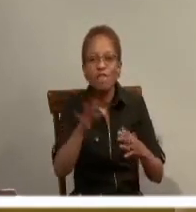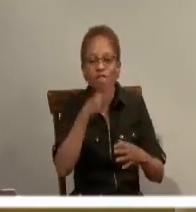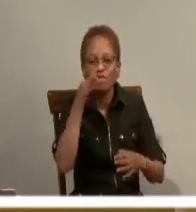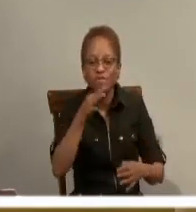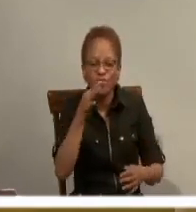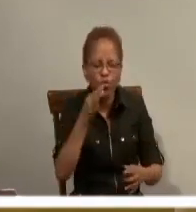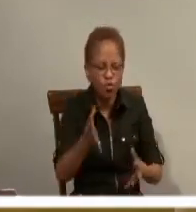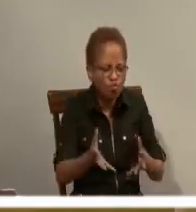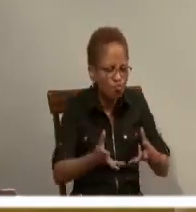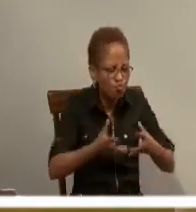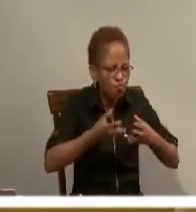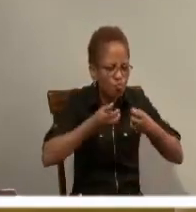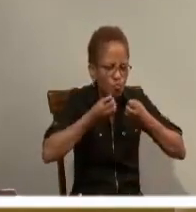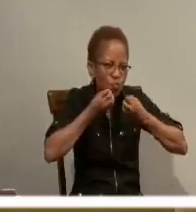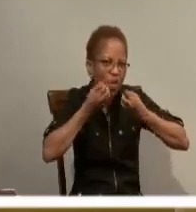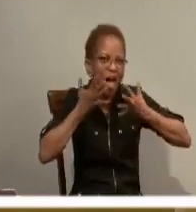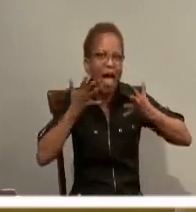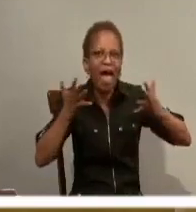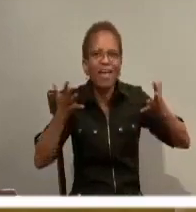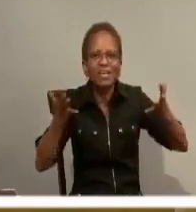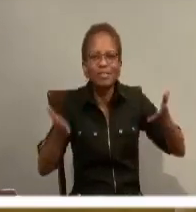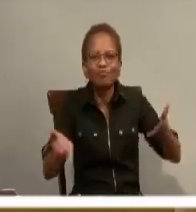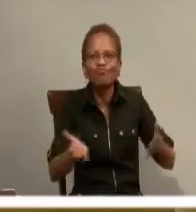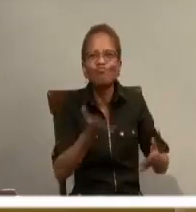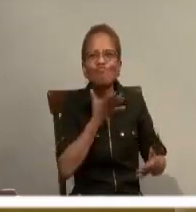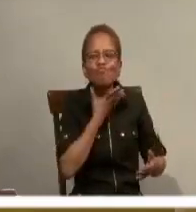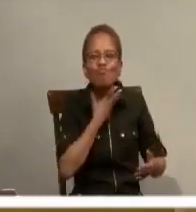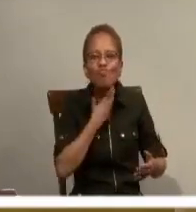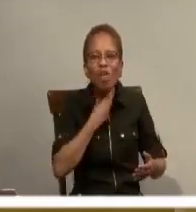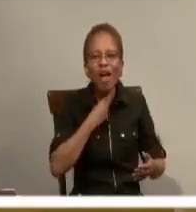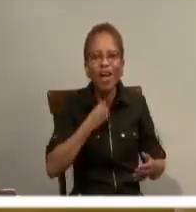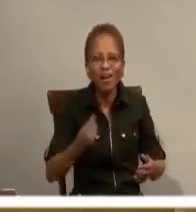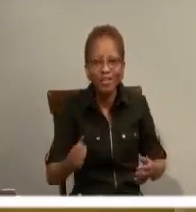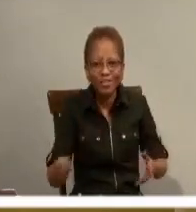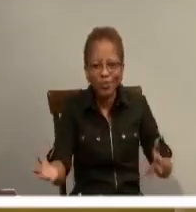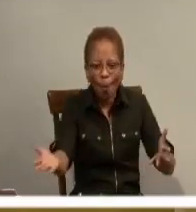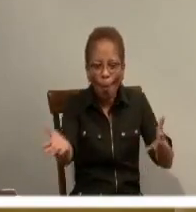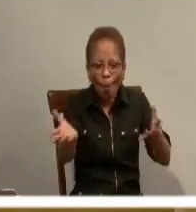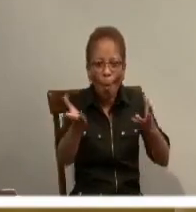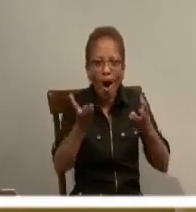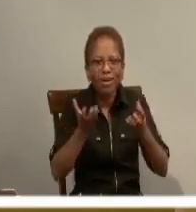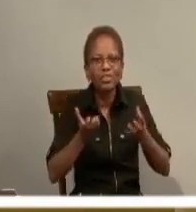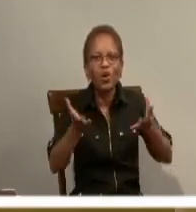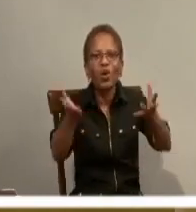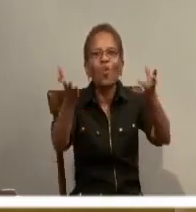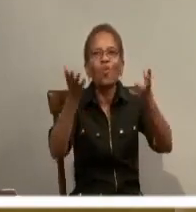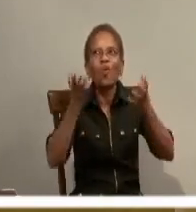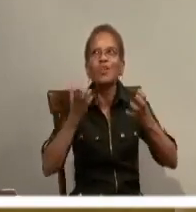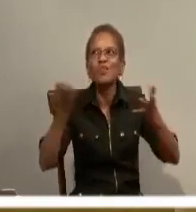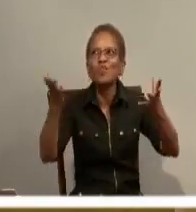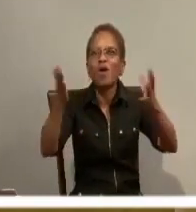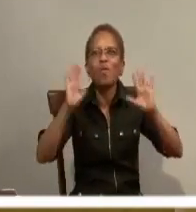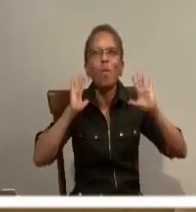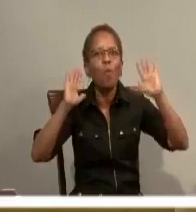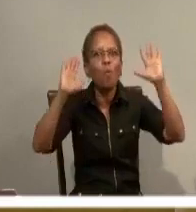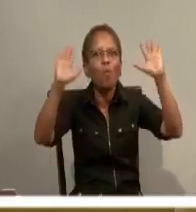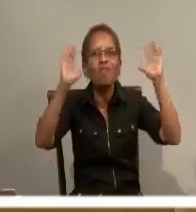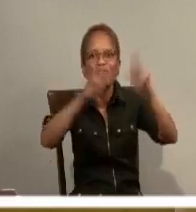and incredible and never ending. We want to be in that amazing place.